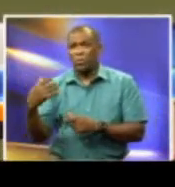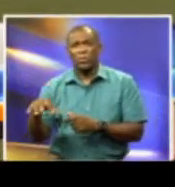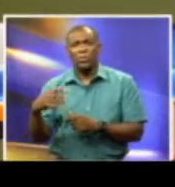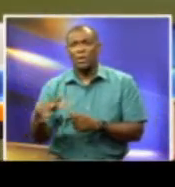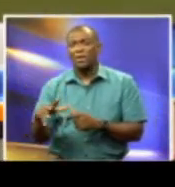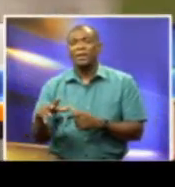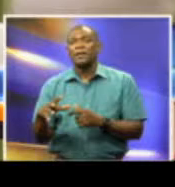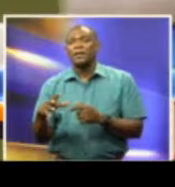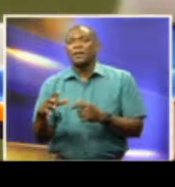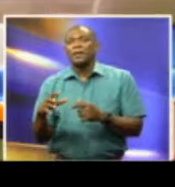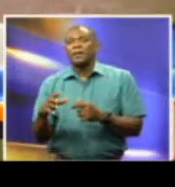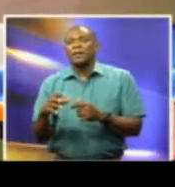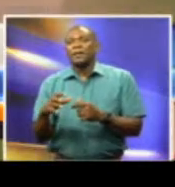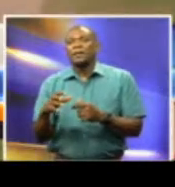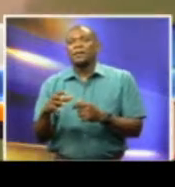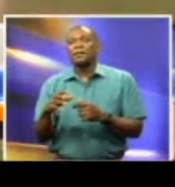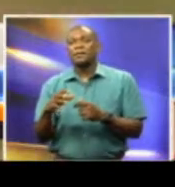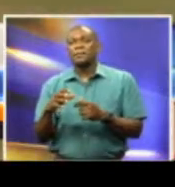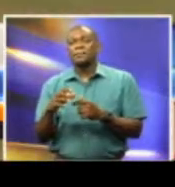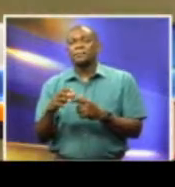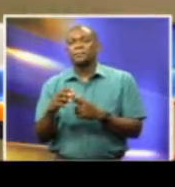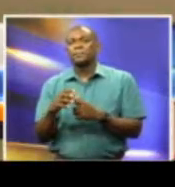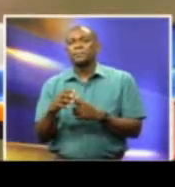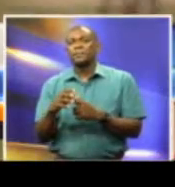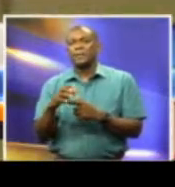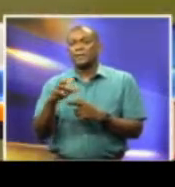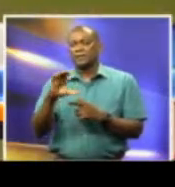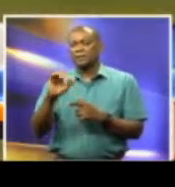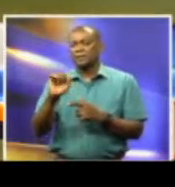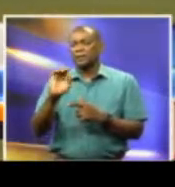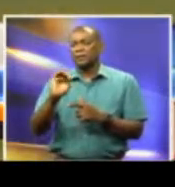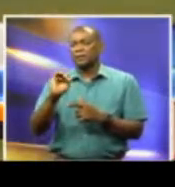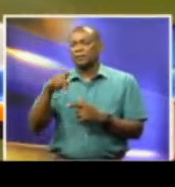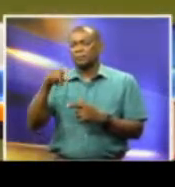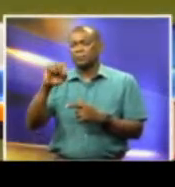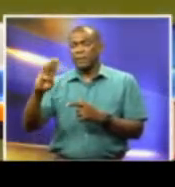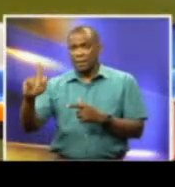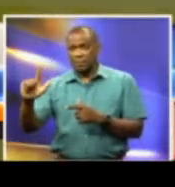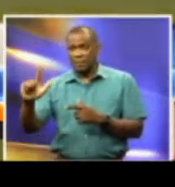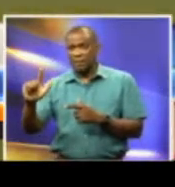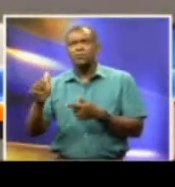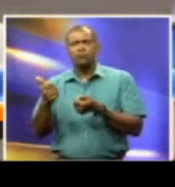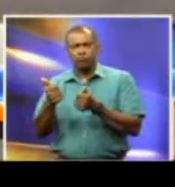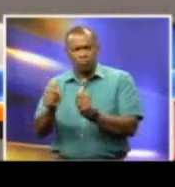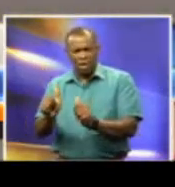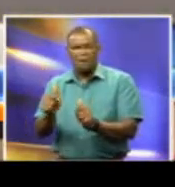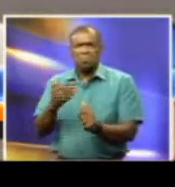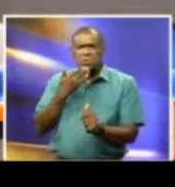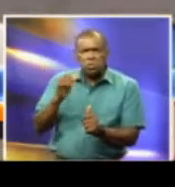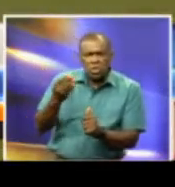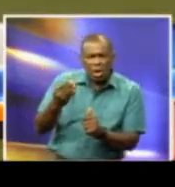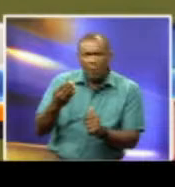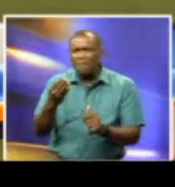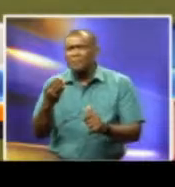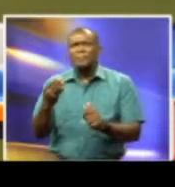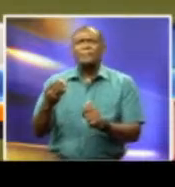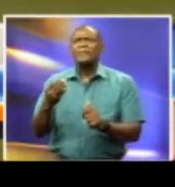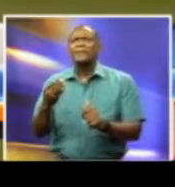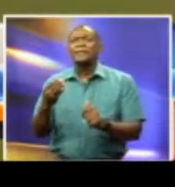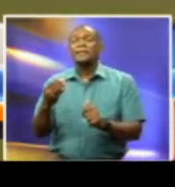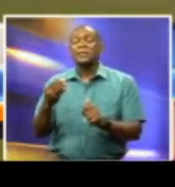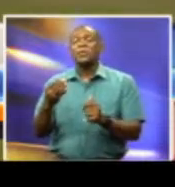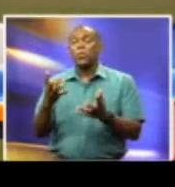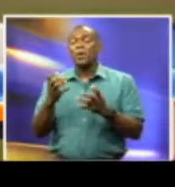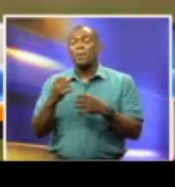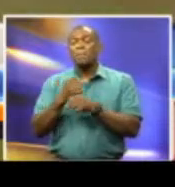Brassway for one. John Campbell played some welcoming strokes to try to reassure the Windies selectors of his place at the team.